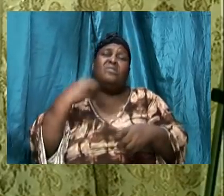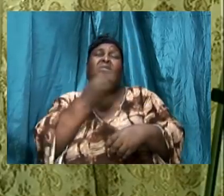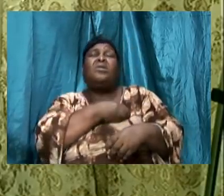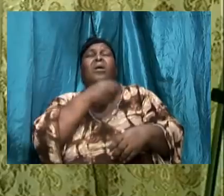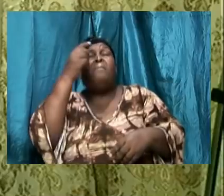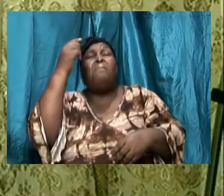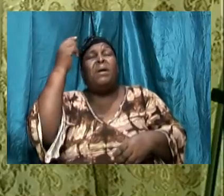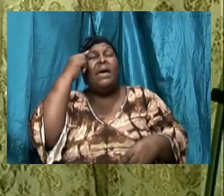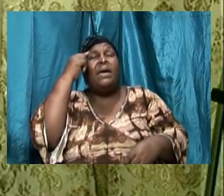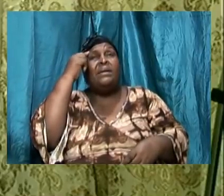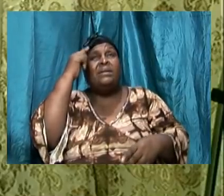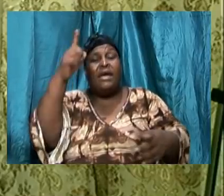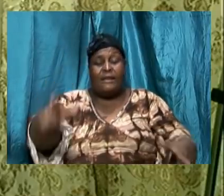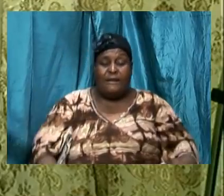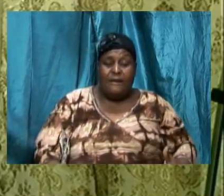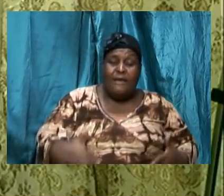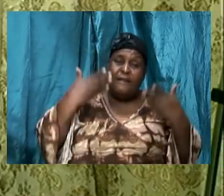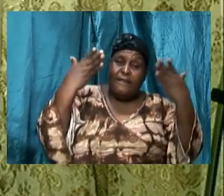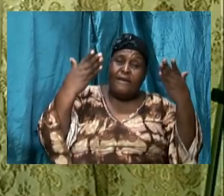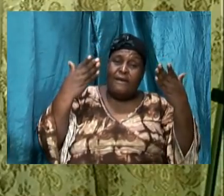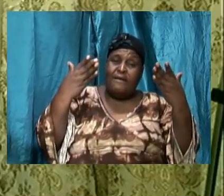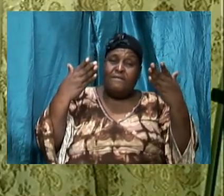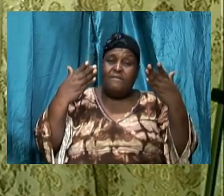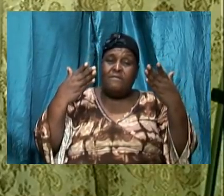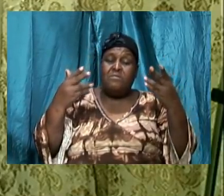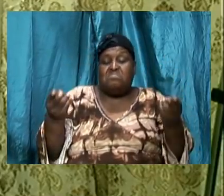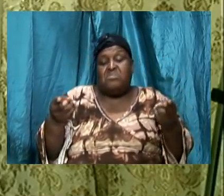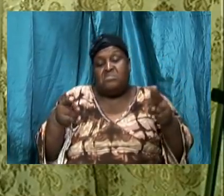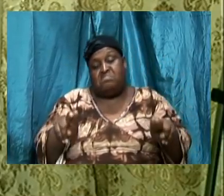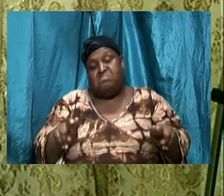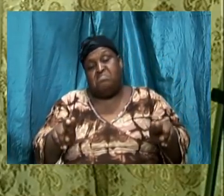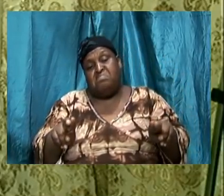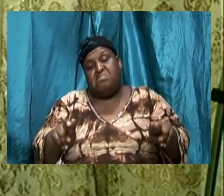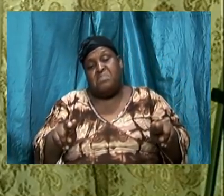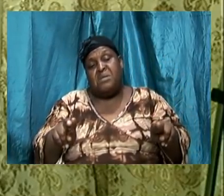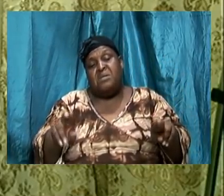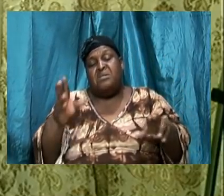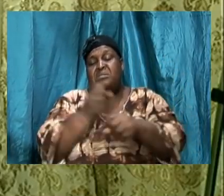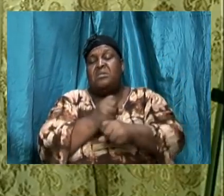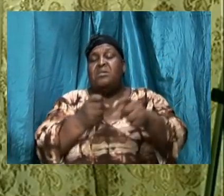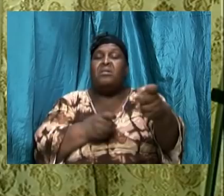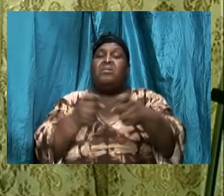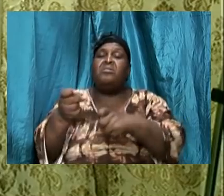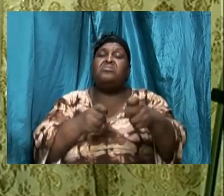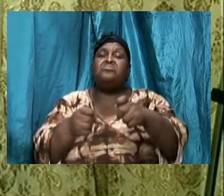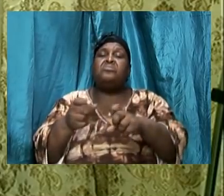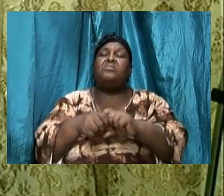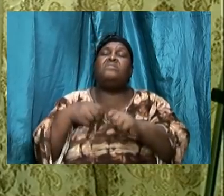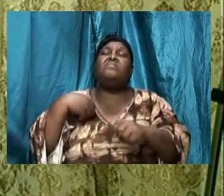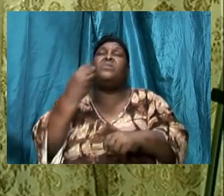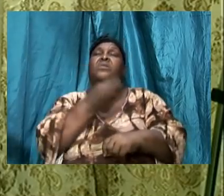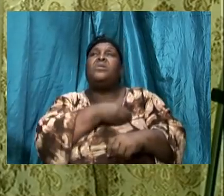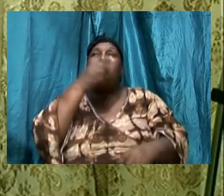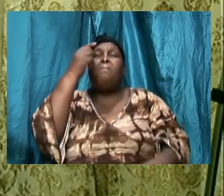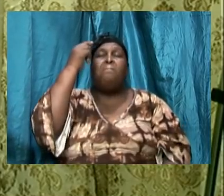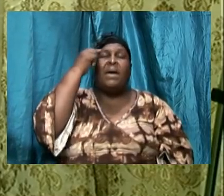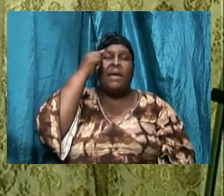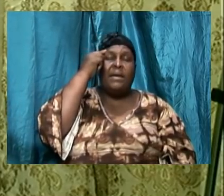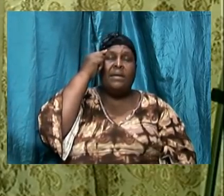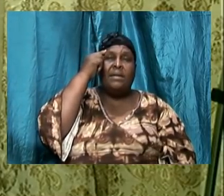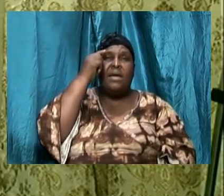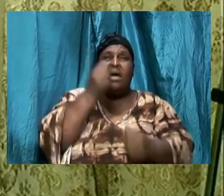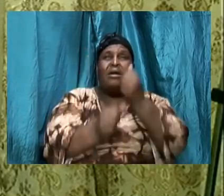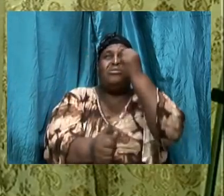our walk with God again it's going to happen by taking control of our minds and mash down those